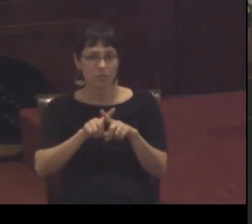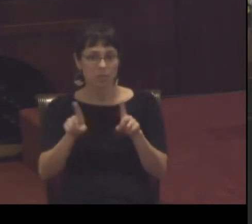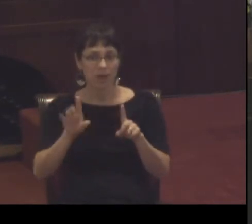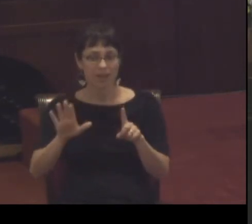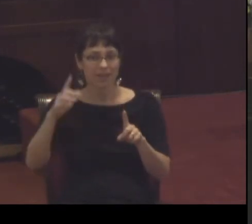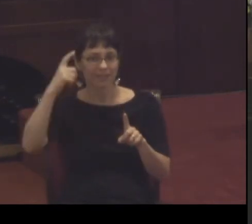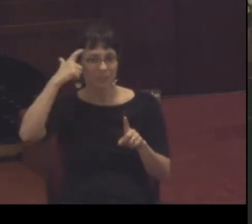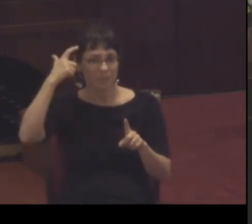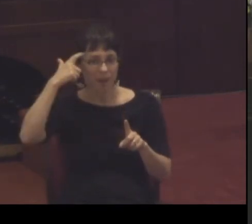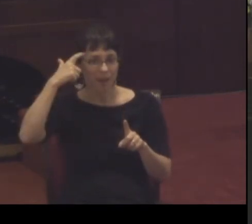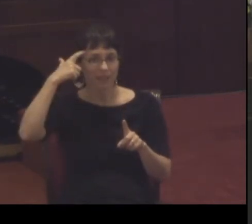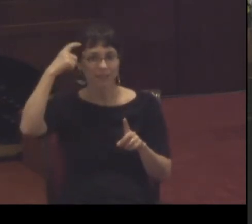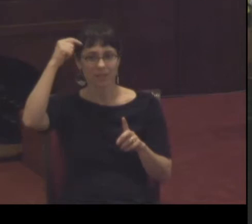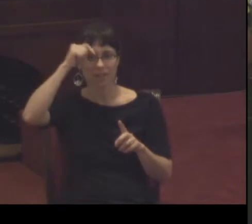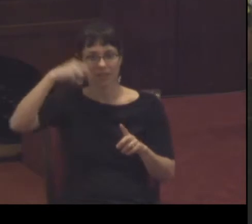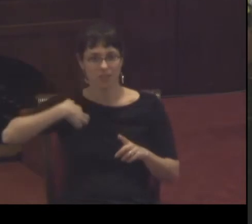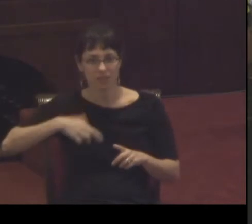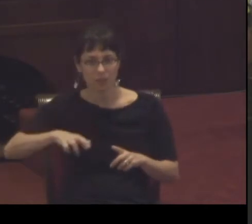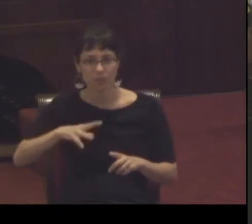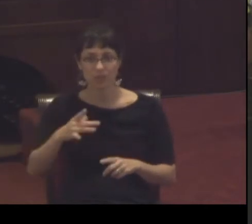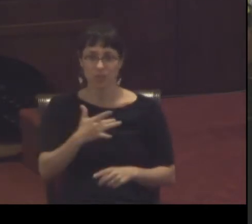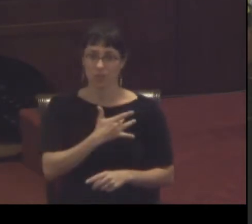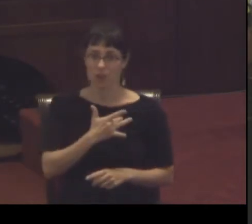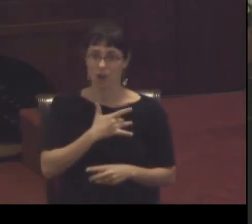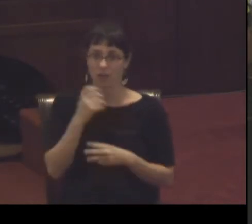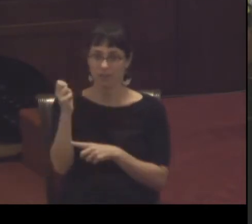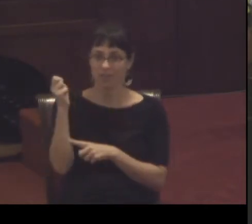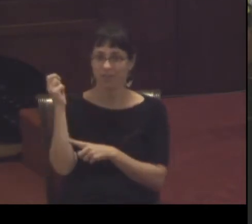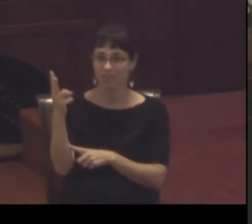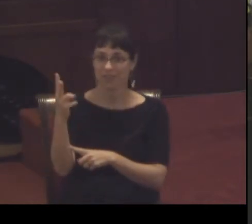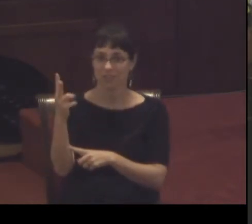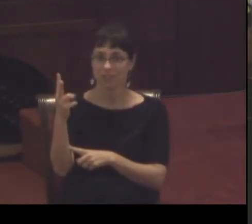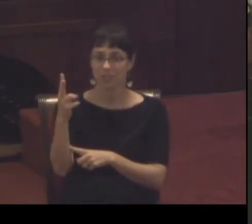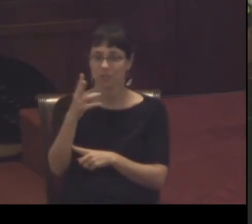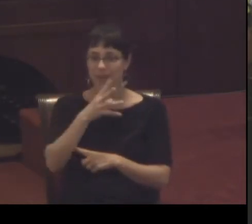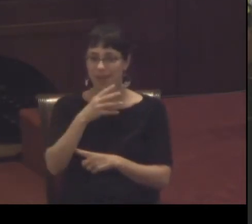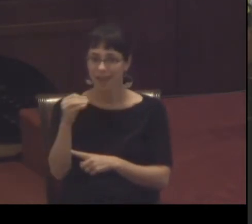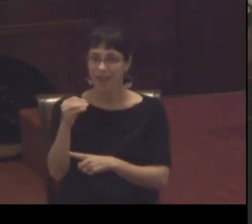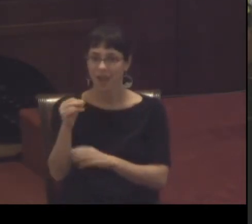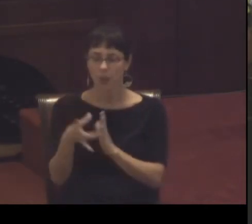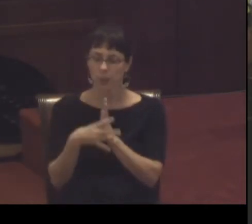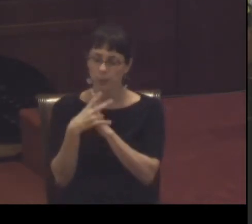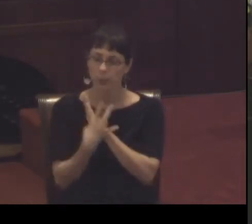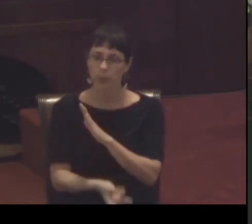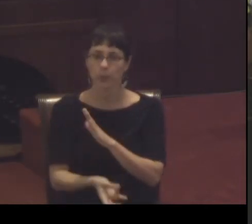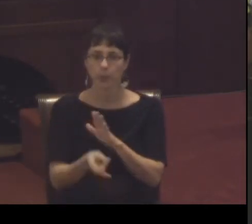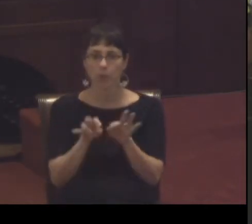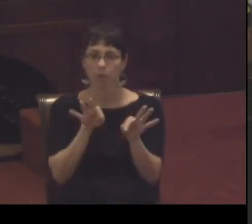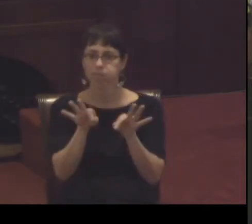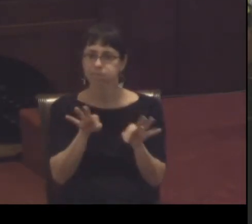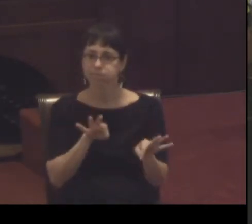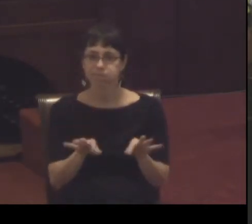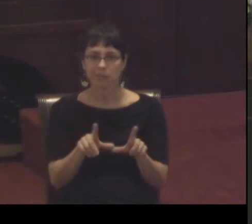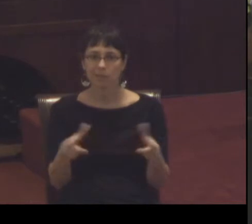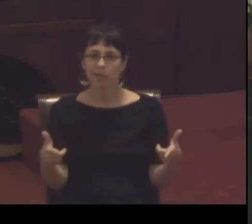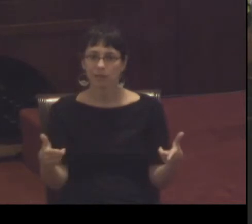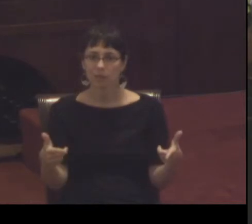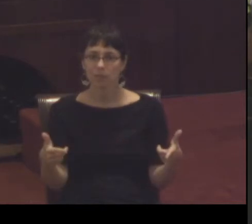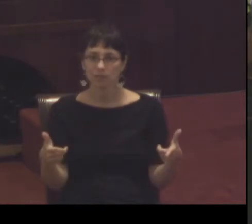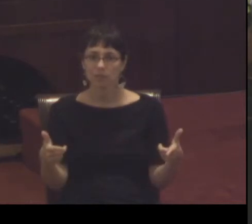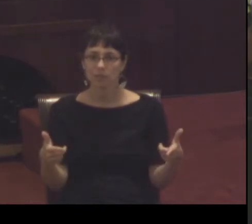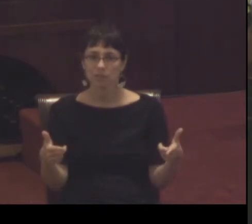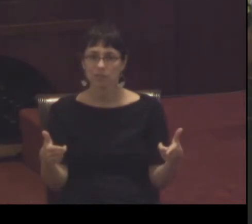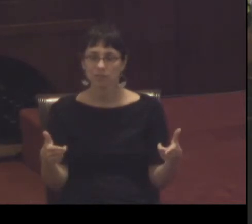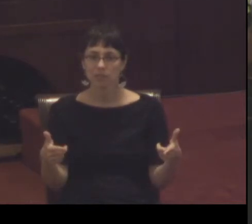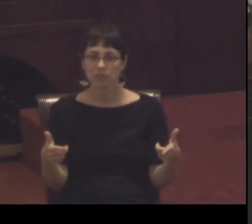the heart of the evangelist he also has the artistry of a poet look how he uses the imagery